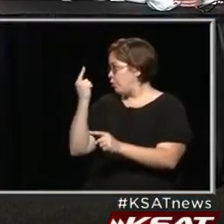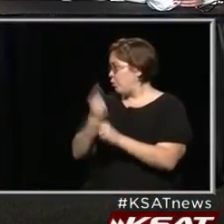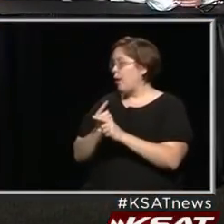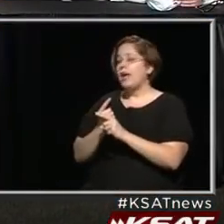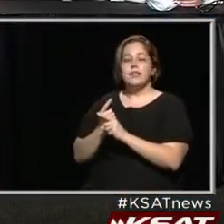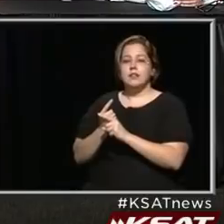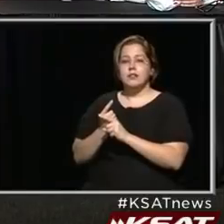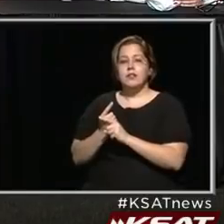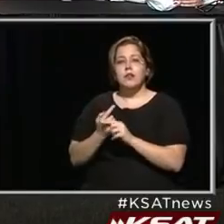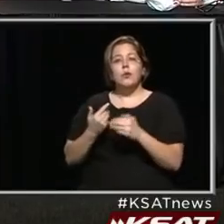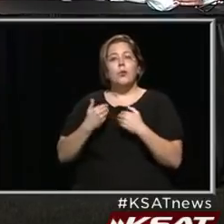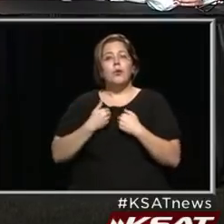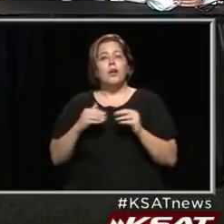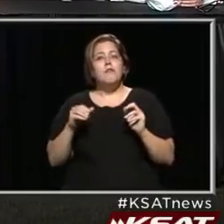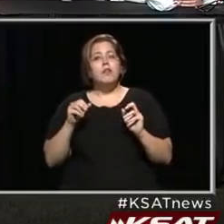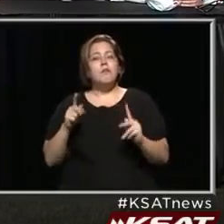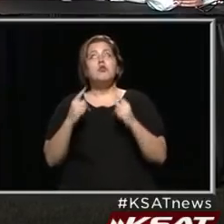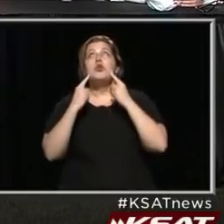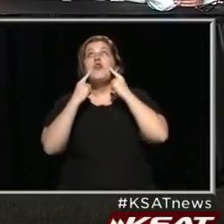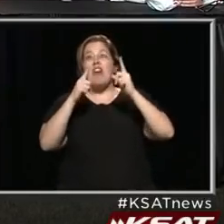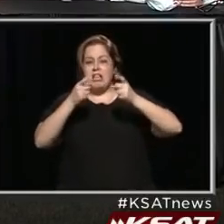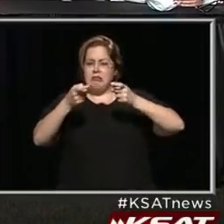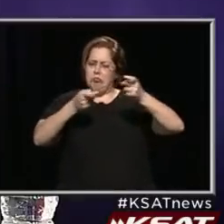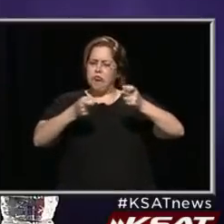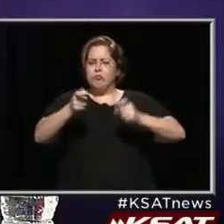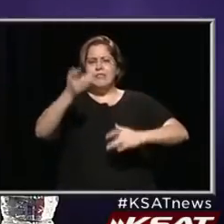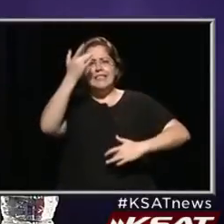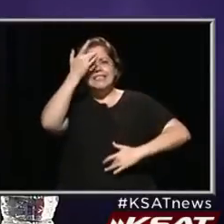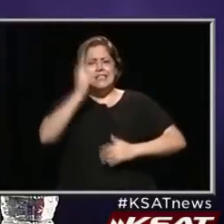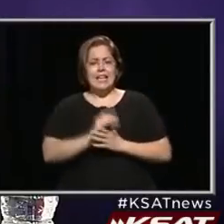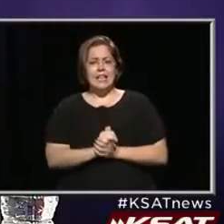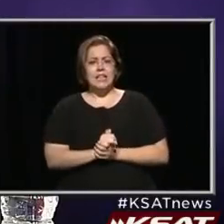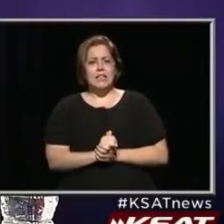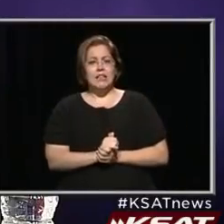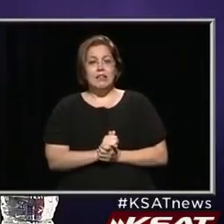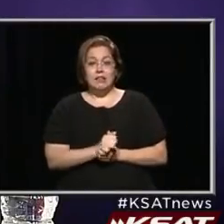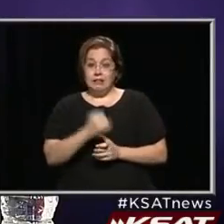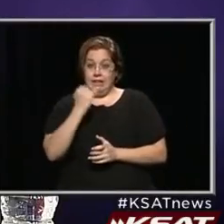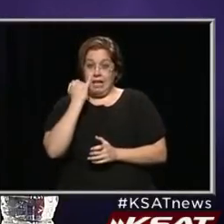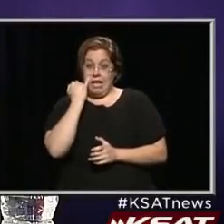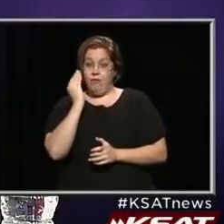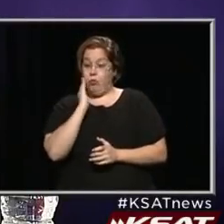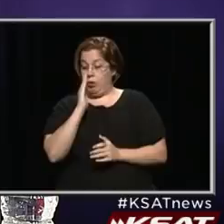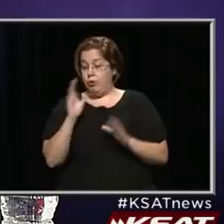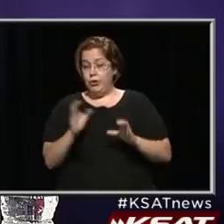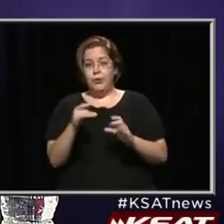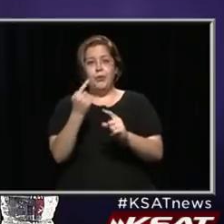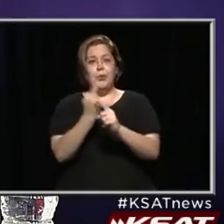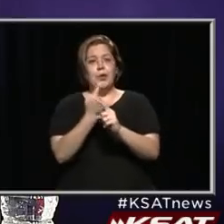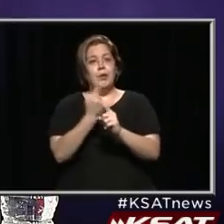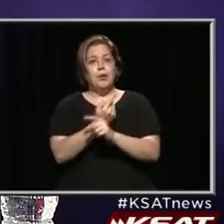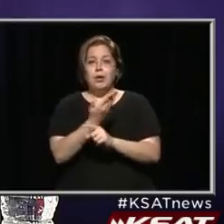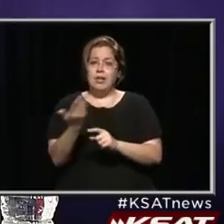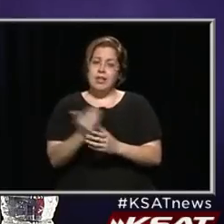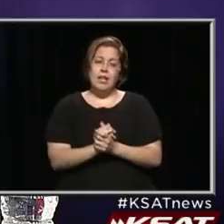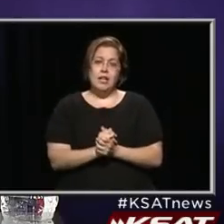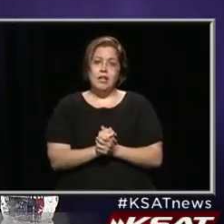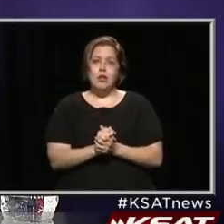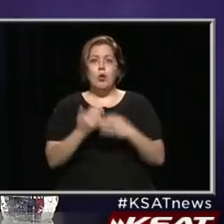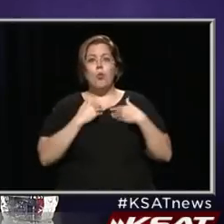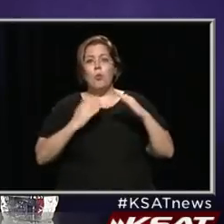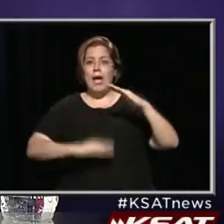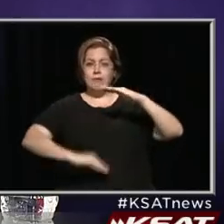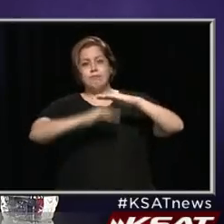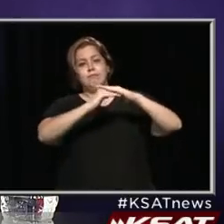Mayor. We have a chance to finally get hold of this thing if we'll hold together and do the right thing. We hit a high